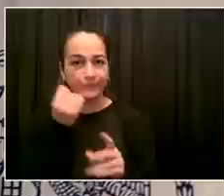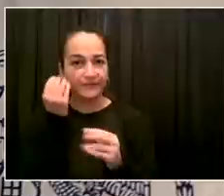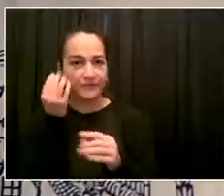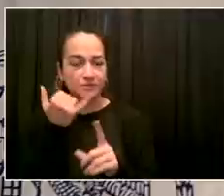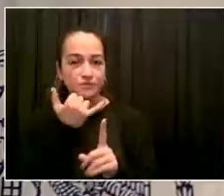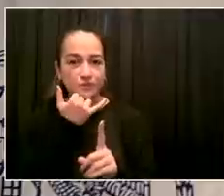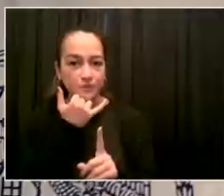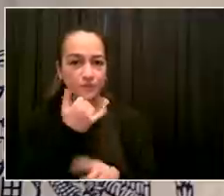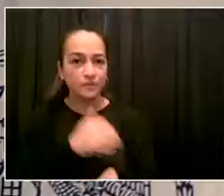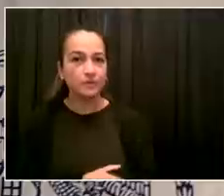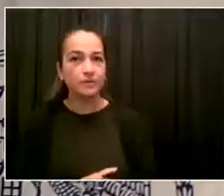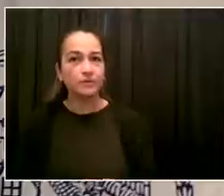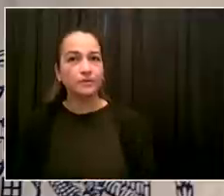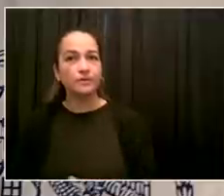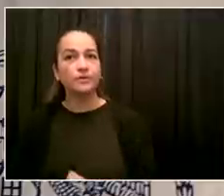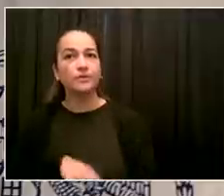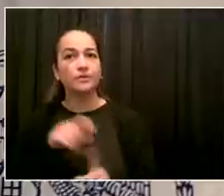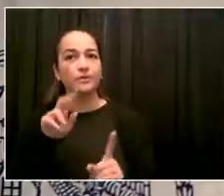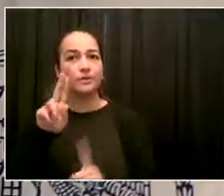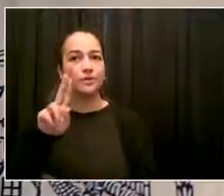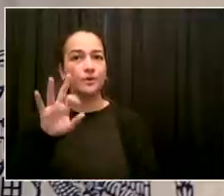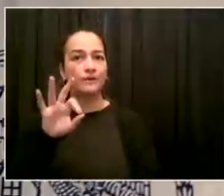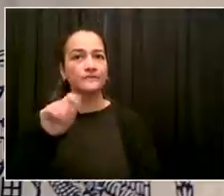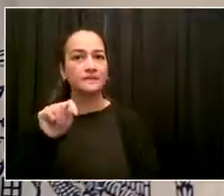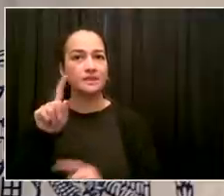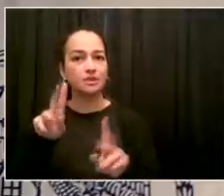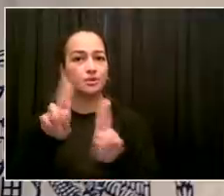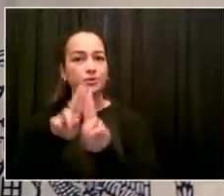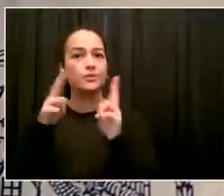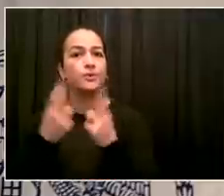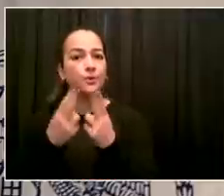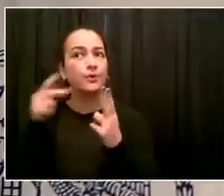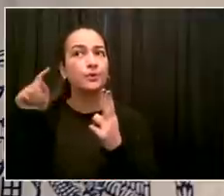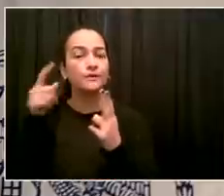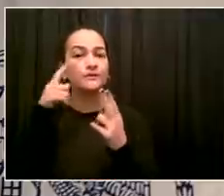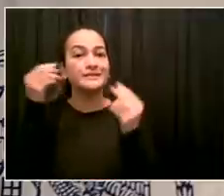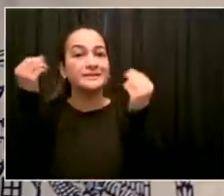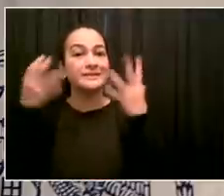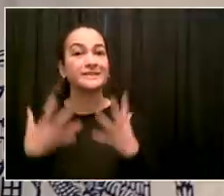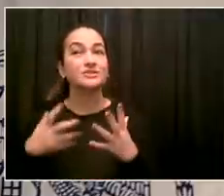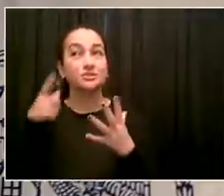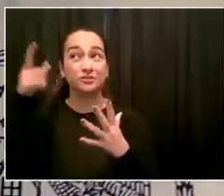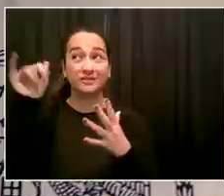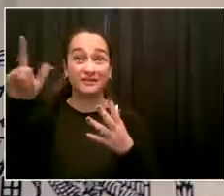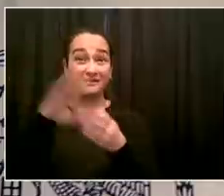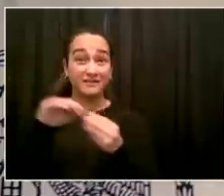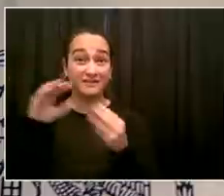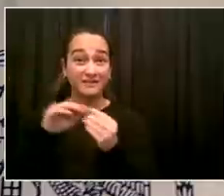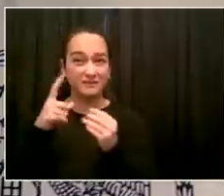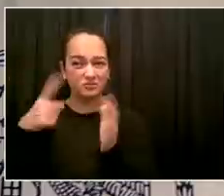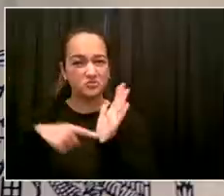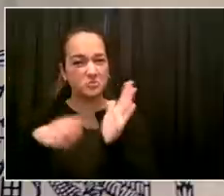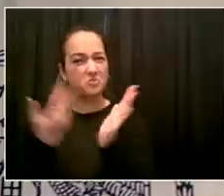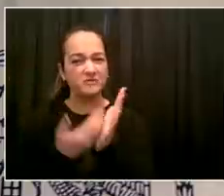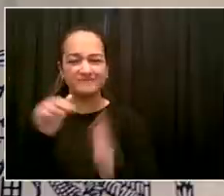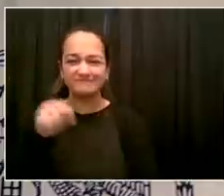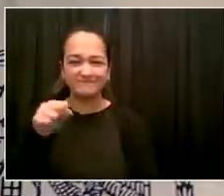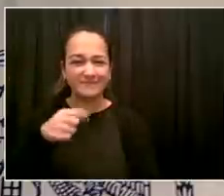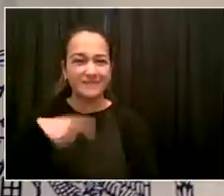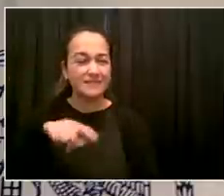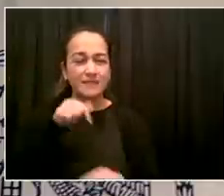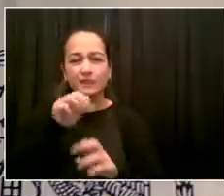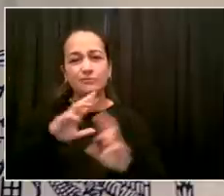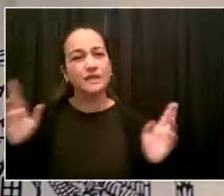if there is a staffing shortage, you are not ready to meet that. What is your response? Well, I will first say that that alert was a mistake,